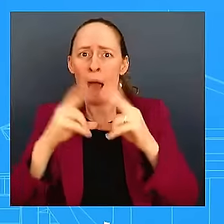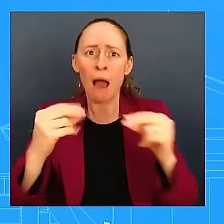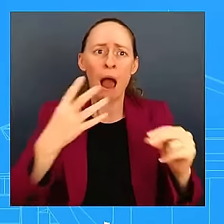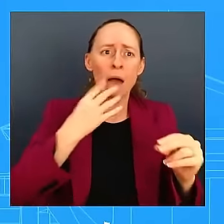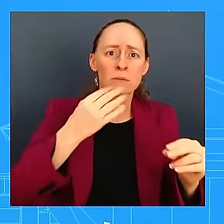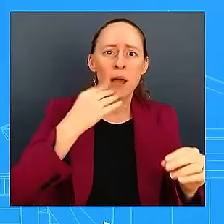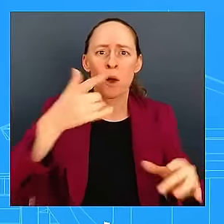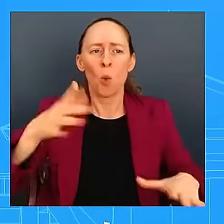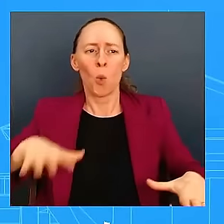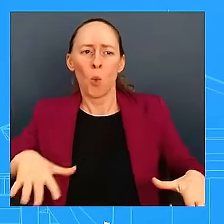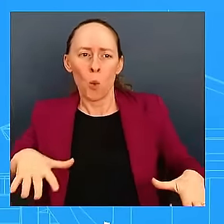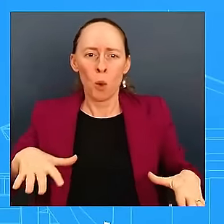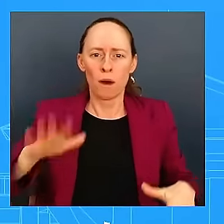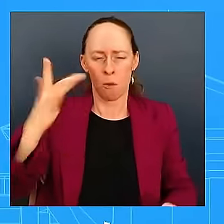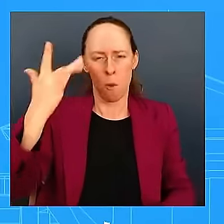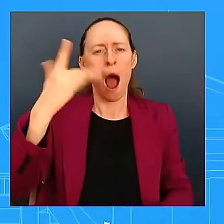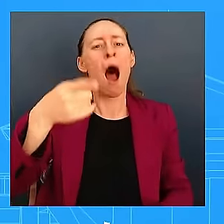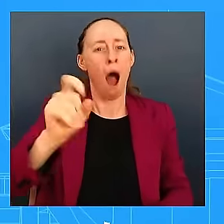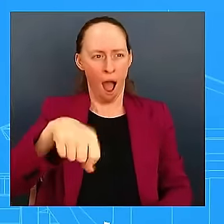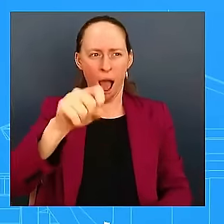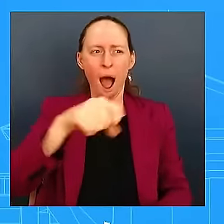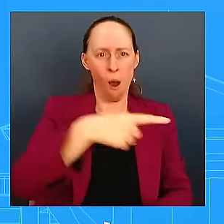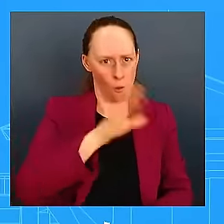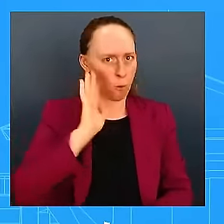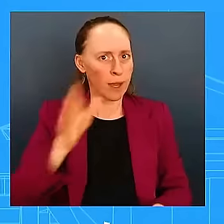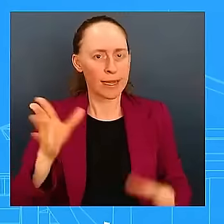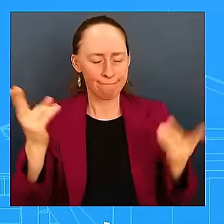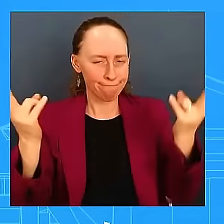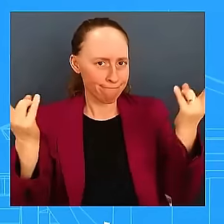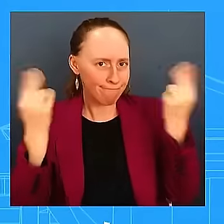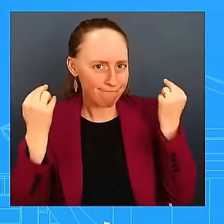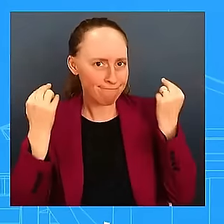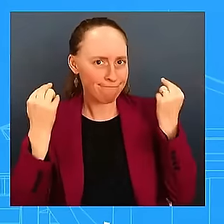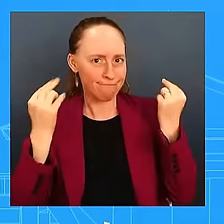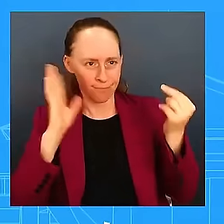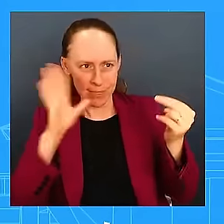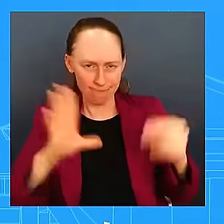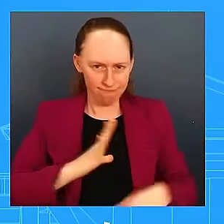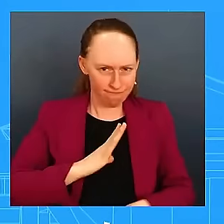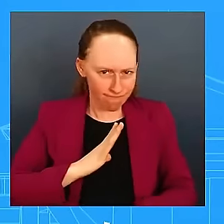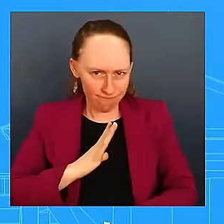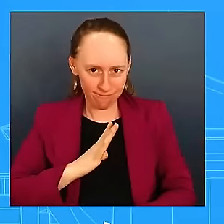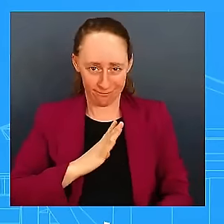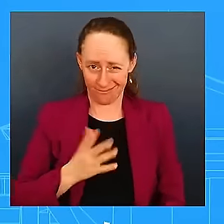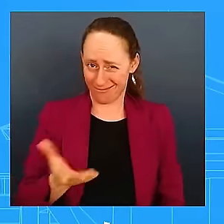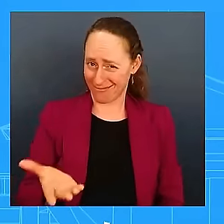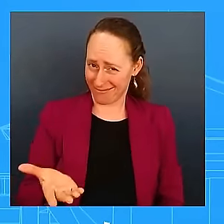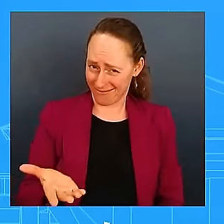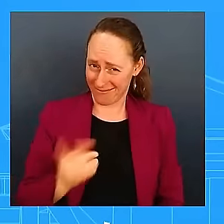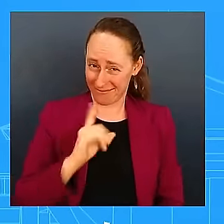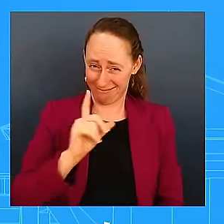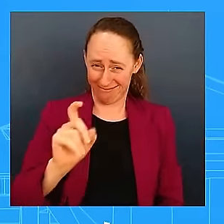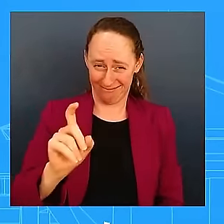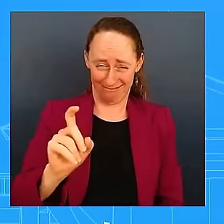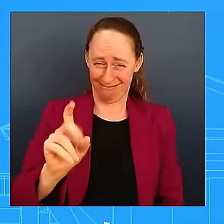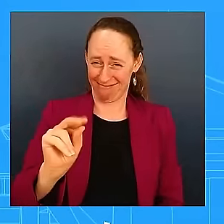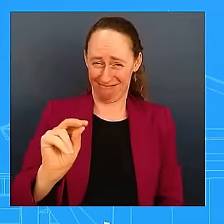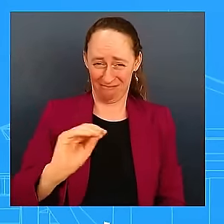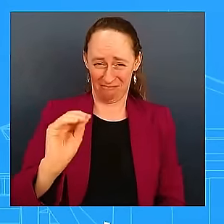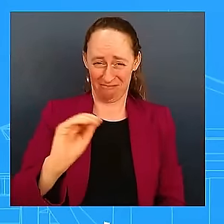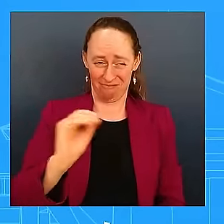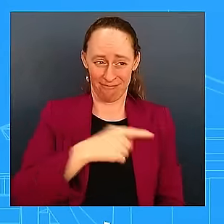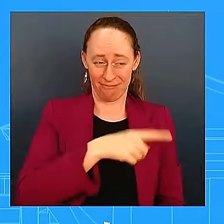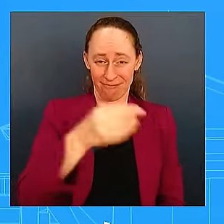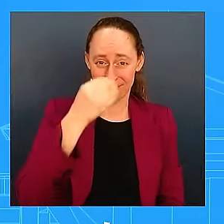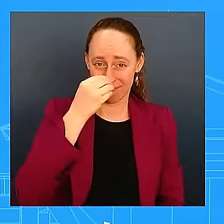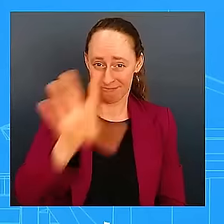always says we are two days away from securing the ceasefire, we're three days away, until now you're unable to secure a ceasefire and release U.S.